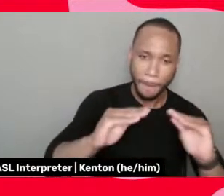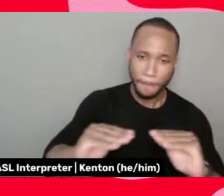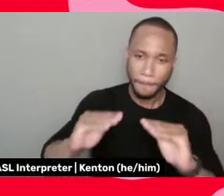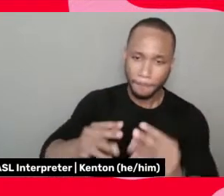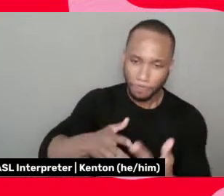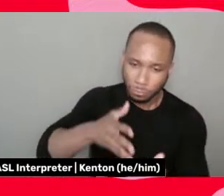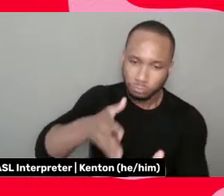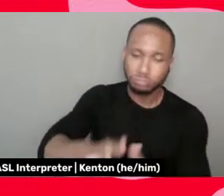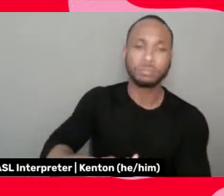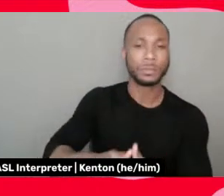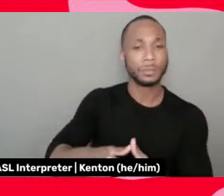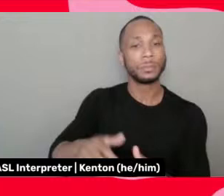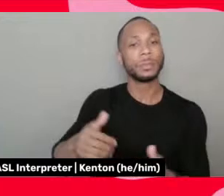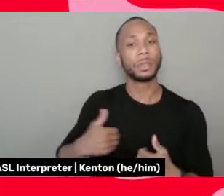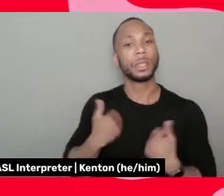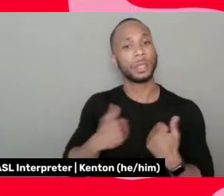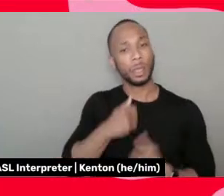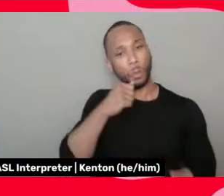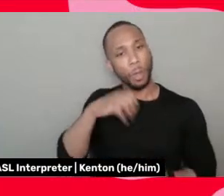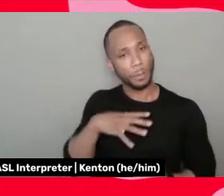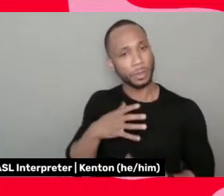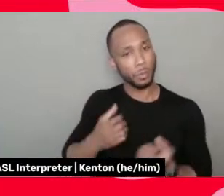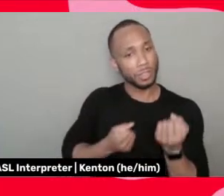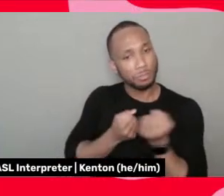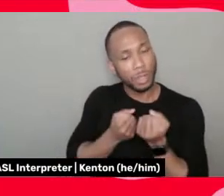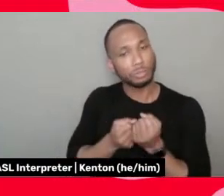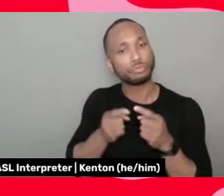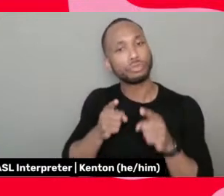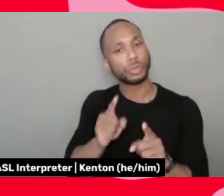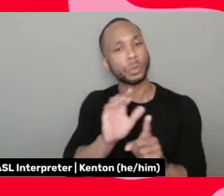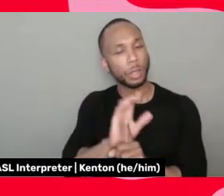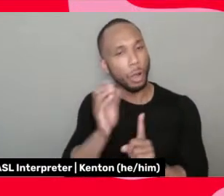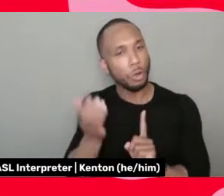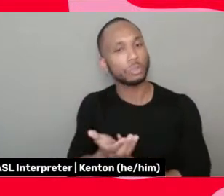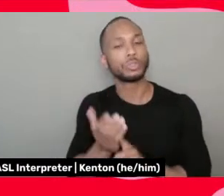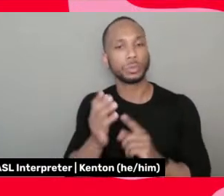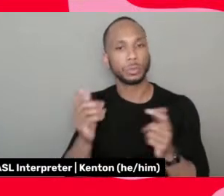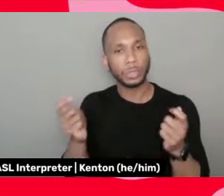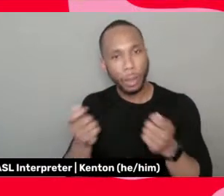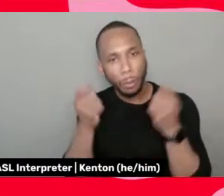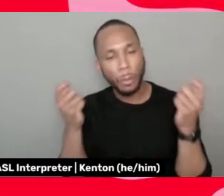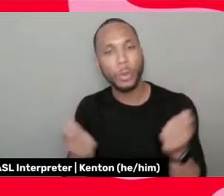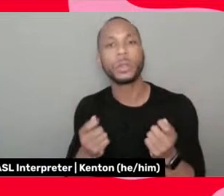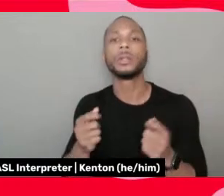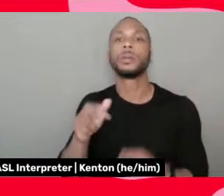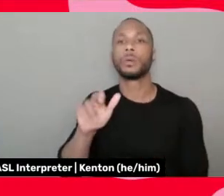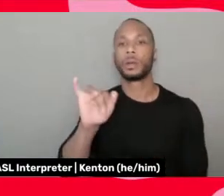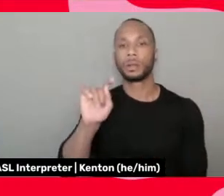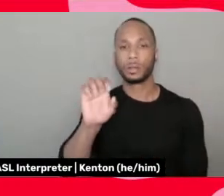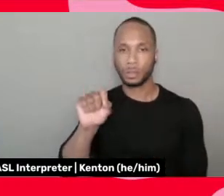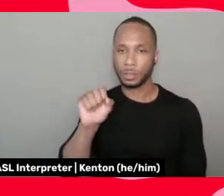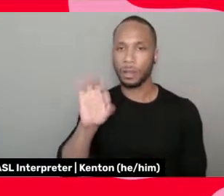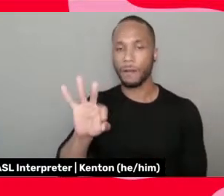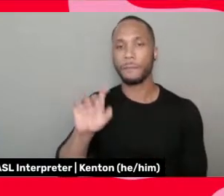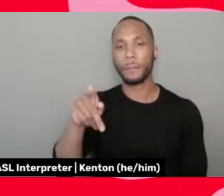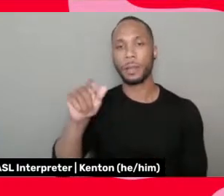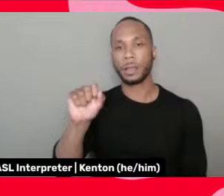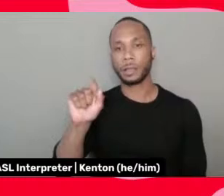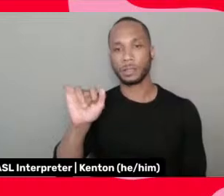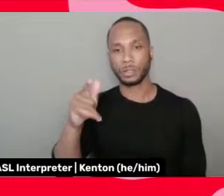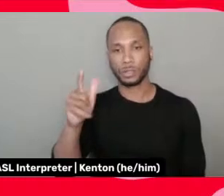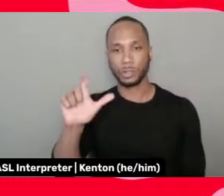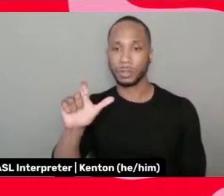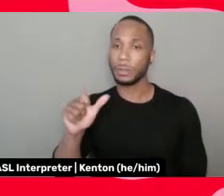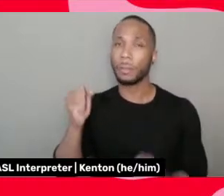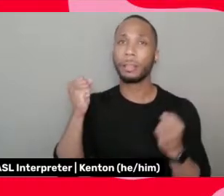that we sponsor in Alverno and our cultural ceremonies with rites of passage, um, lots of good work that can